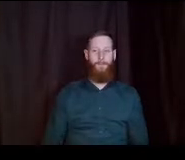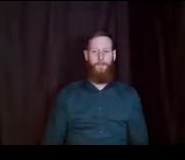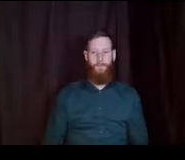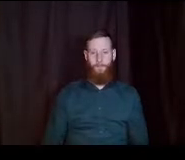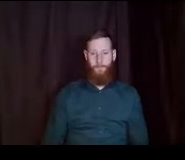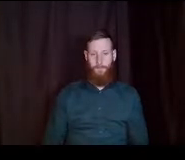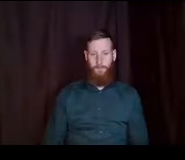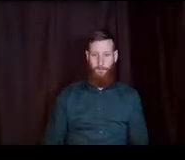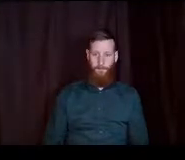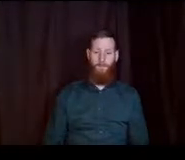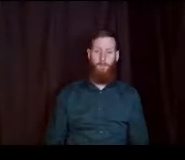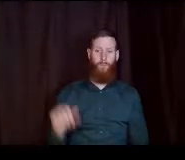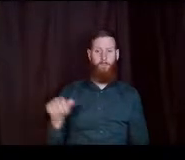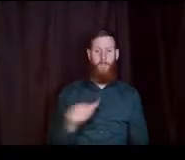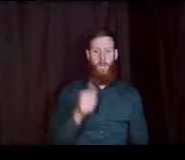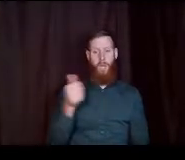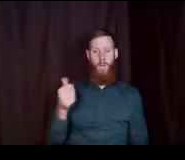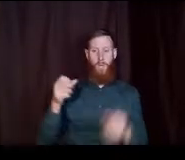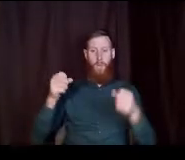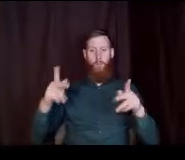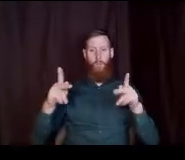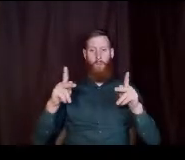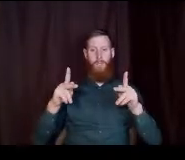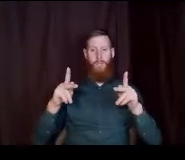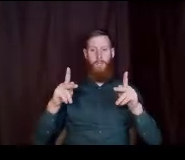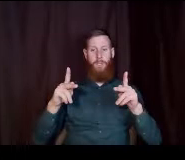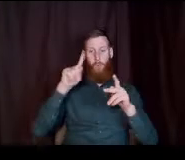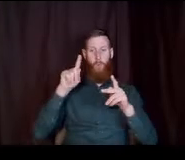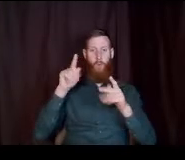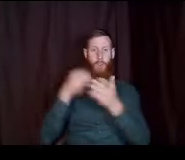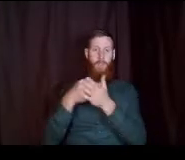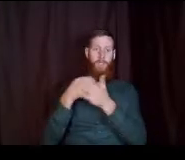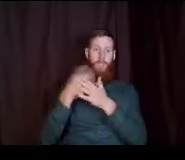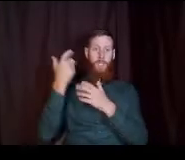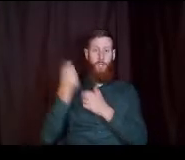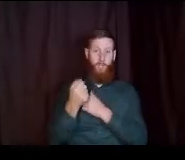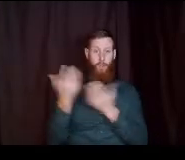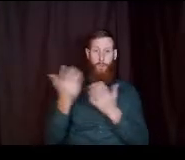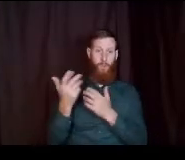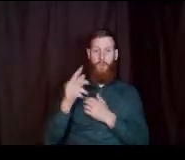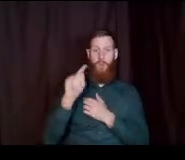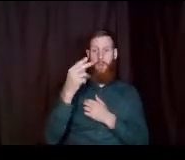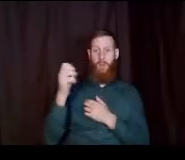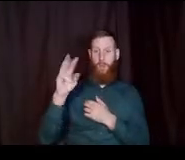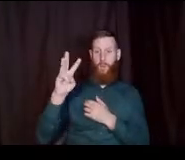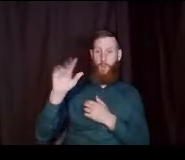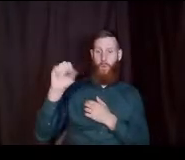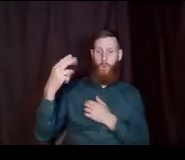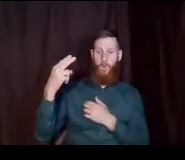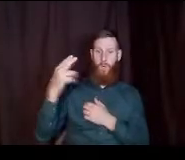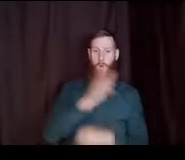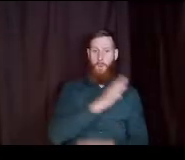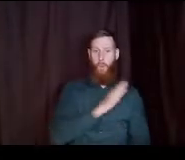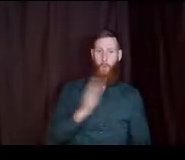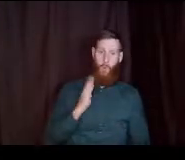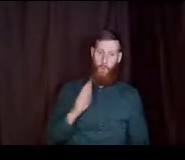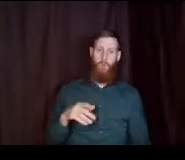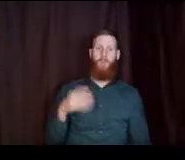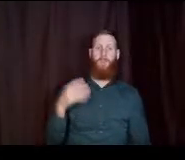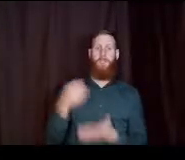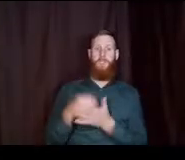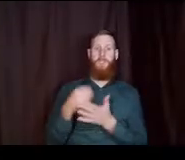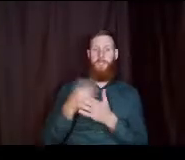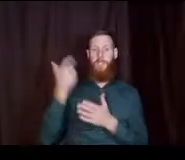so another uh opportunity for scholarships is the washboard the washboard is a scholarship warehouse